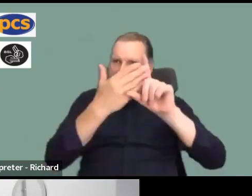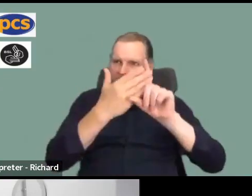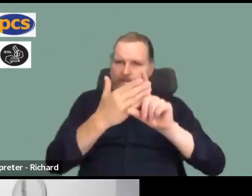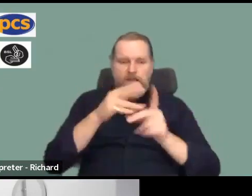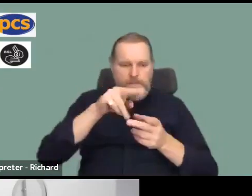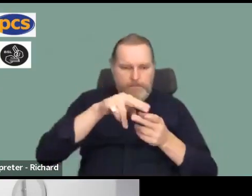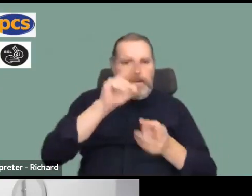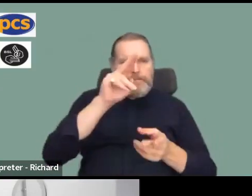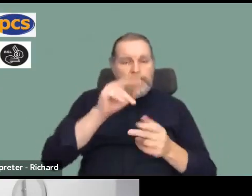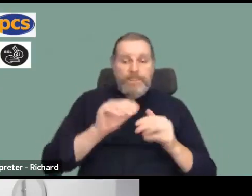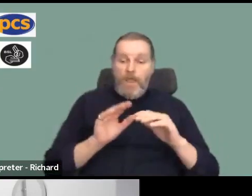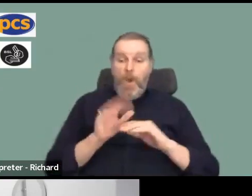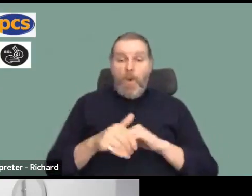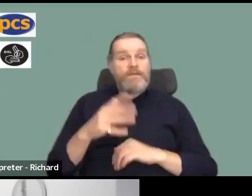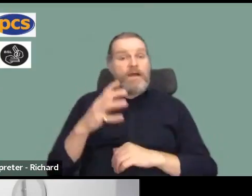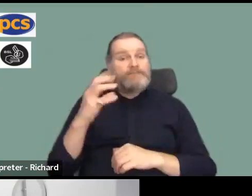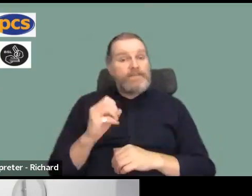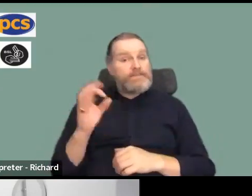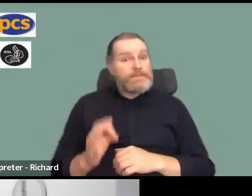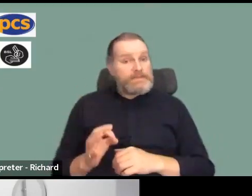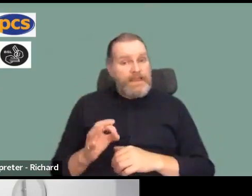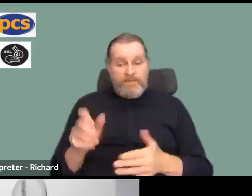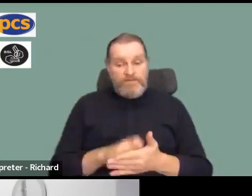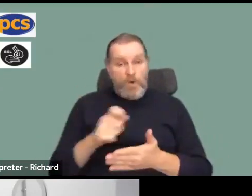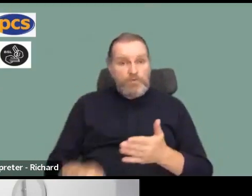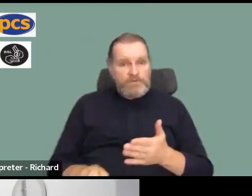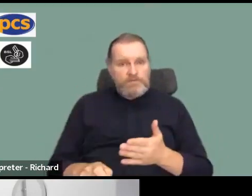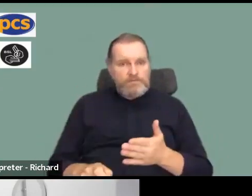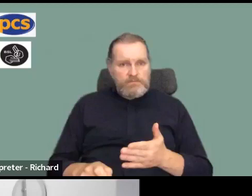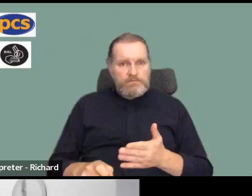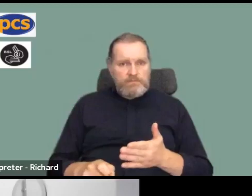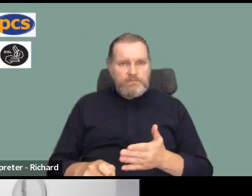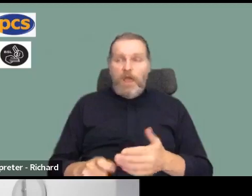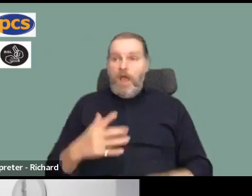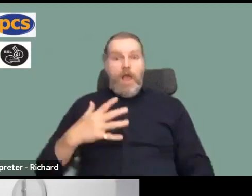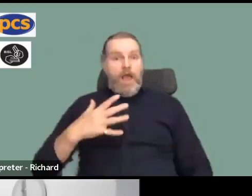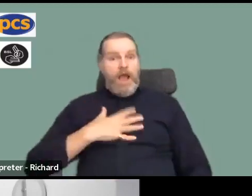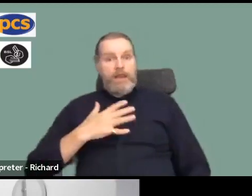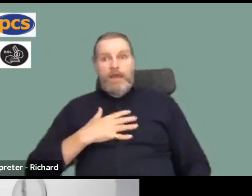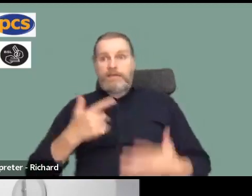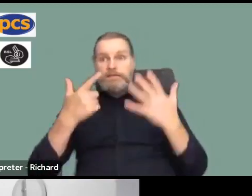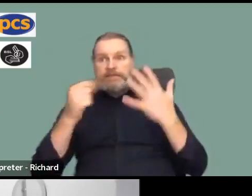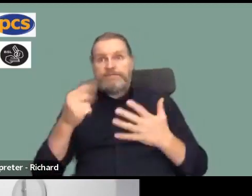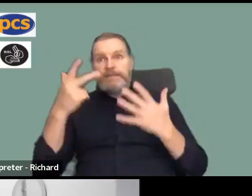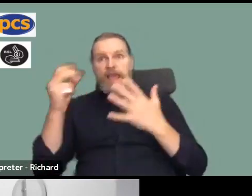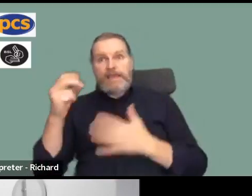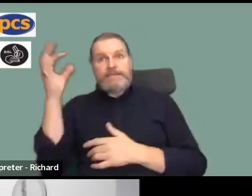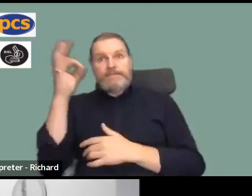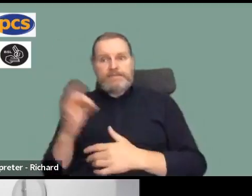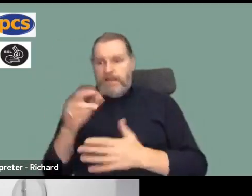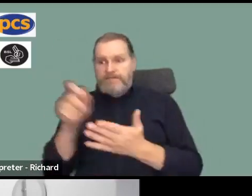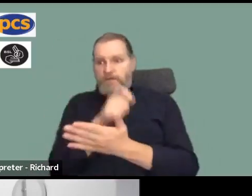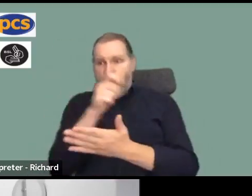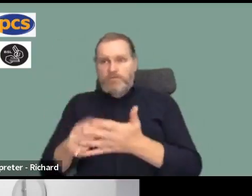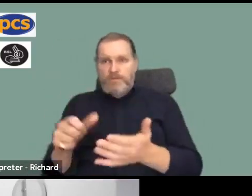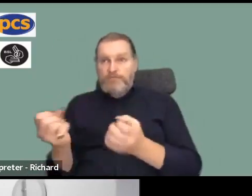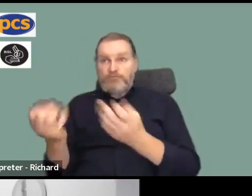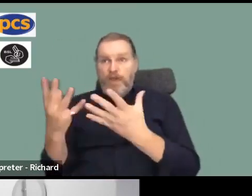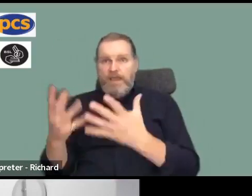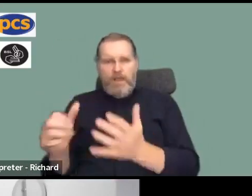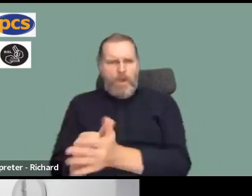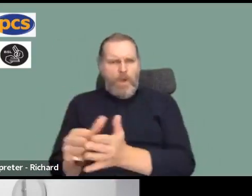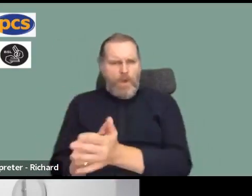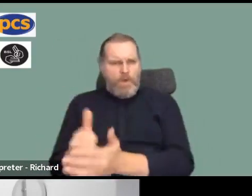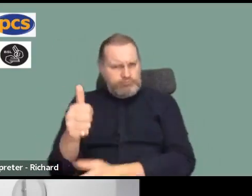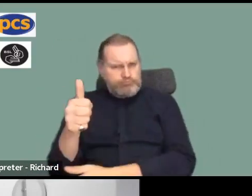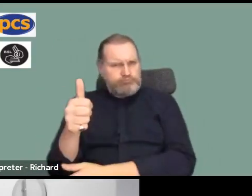we get over the threshold and I agree with a colleague who said it'd nice to have 70 or 80% fantastic but if we get over the threshold we're in the